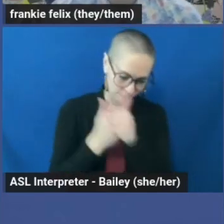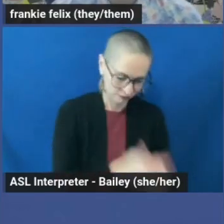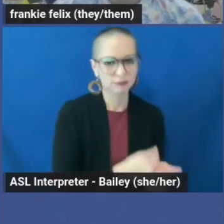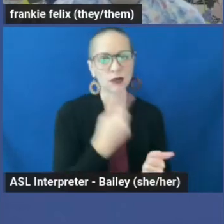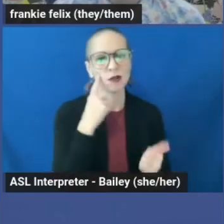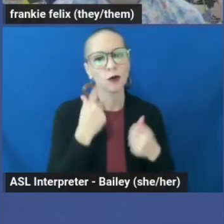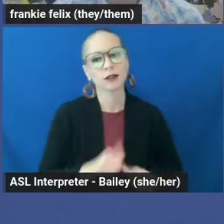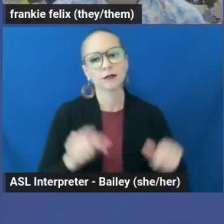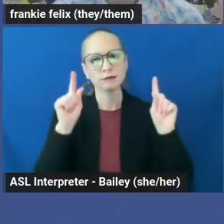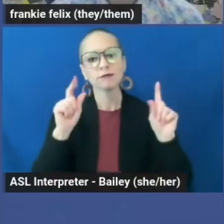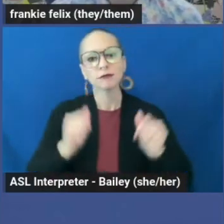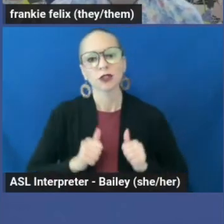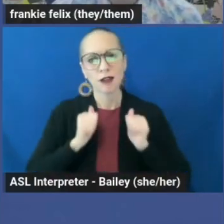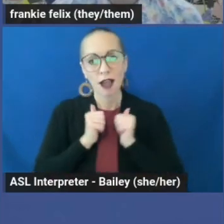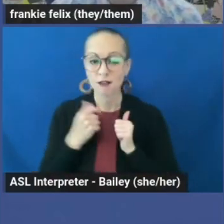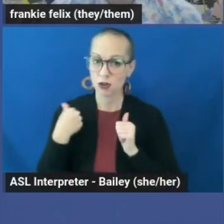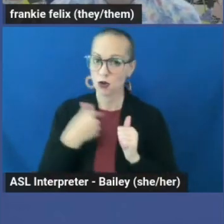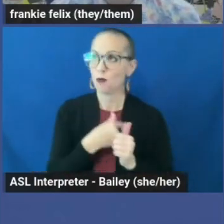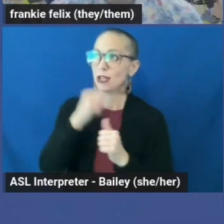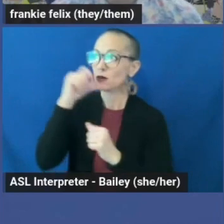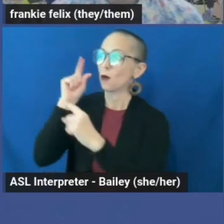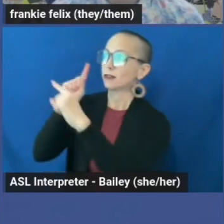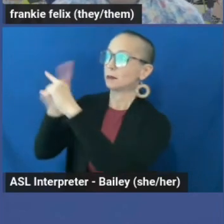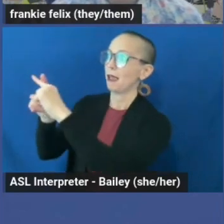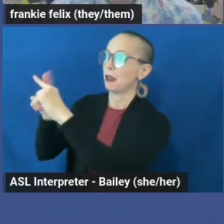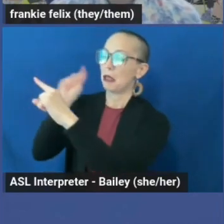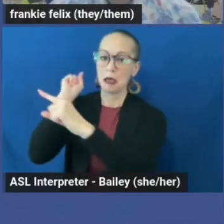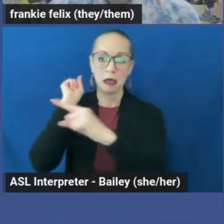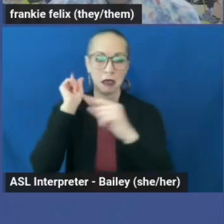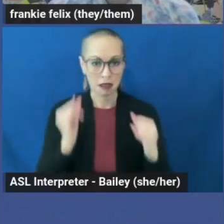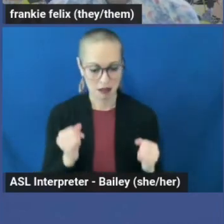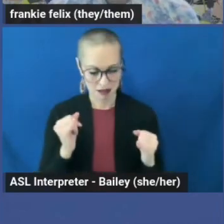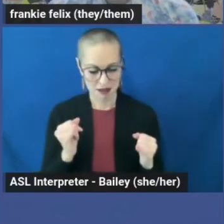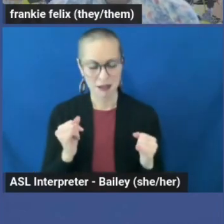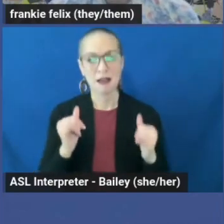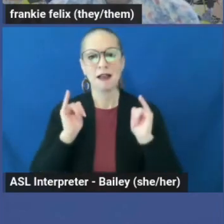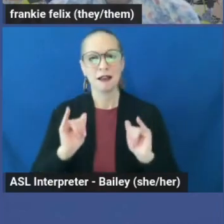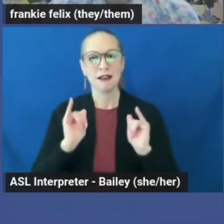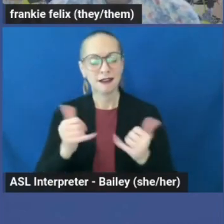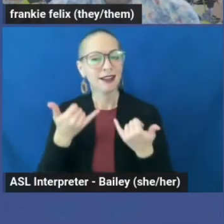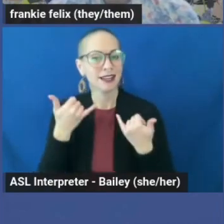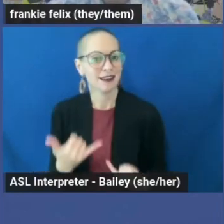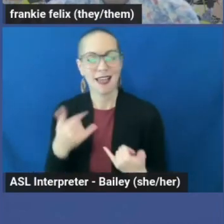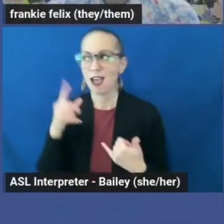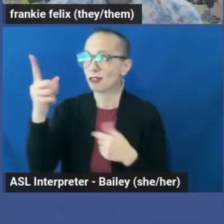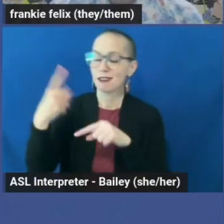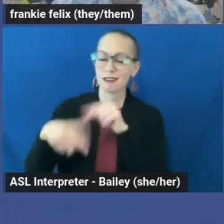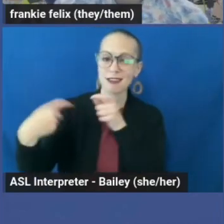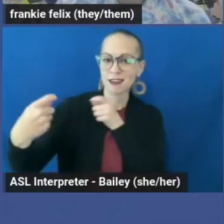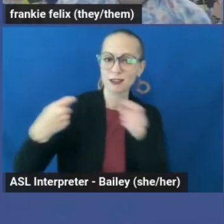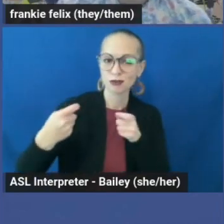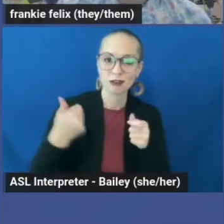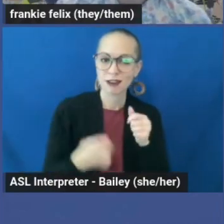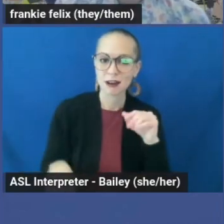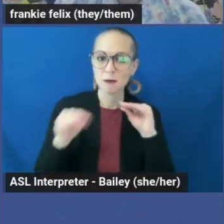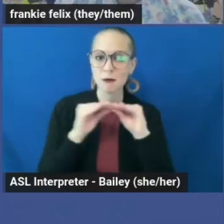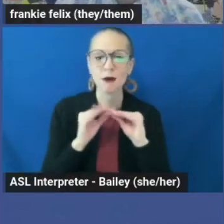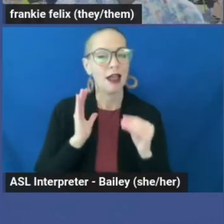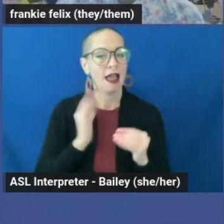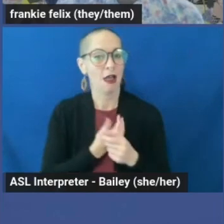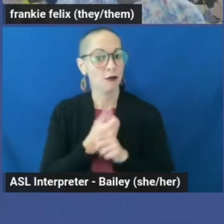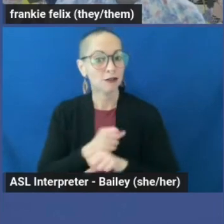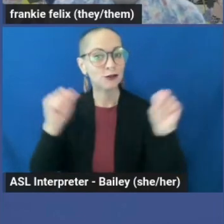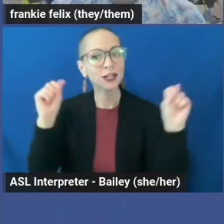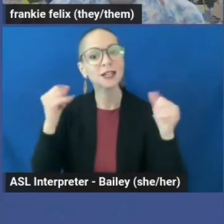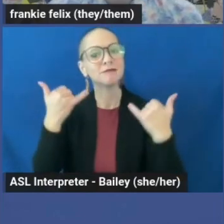depend on the capitalist state, and the jobs it tries to trap us in, it loses its control over us. And with our freedom, who